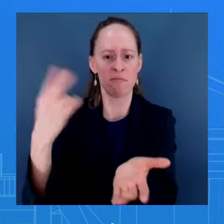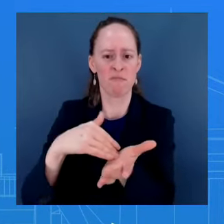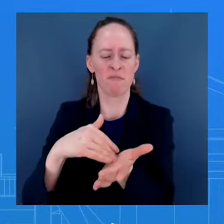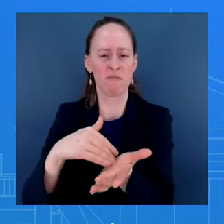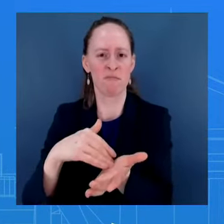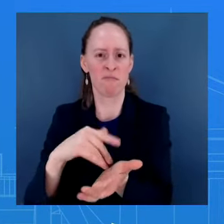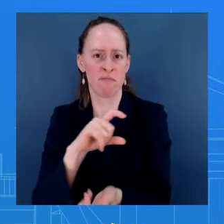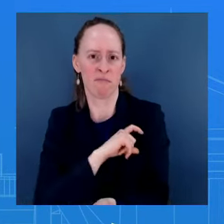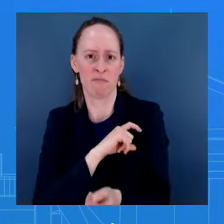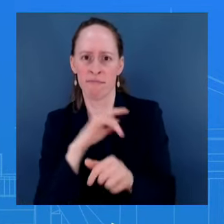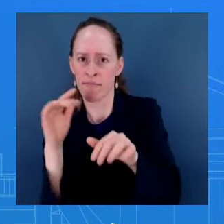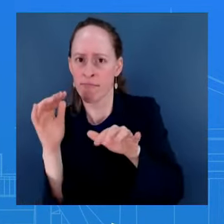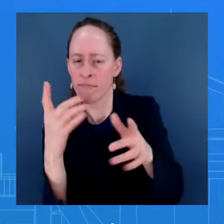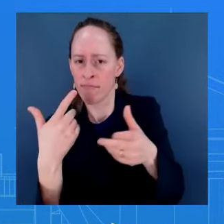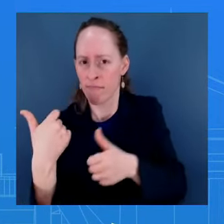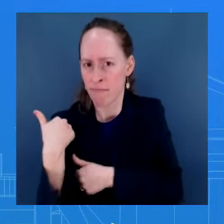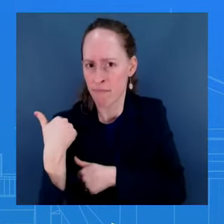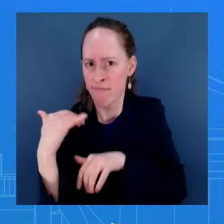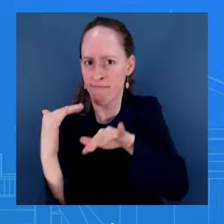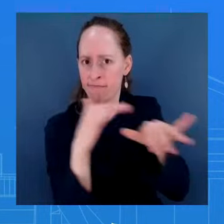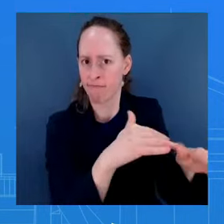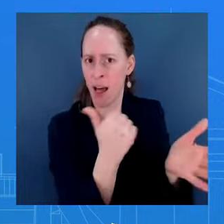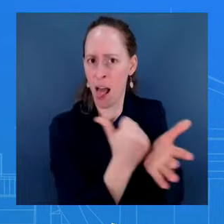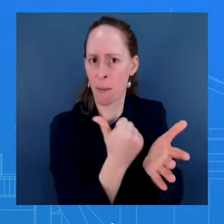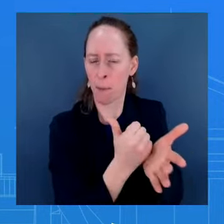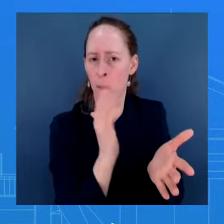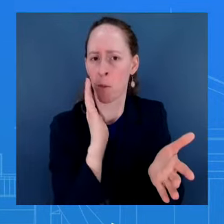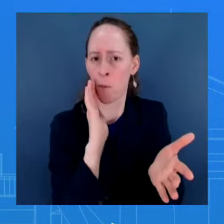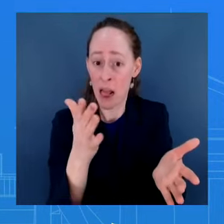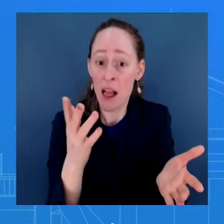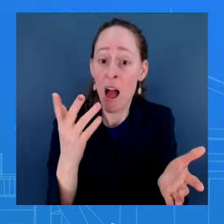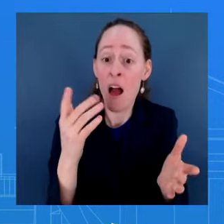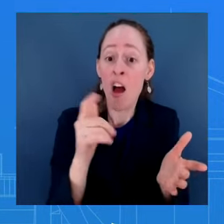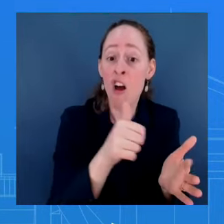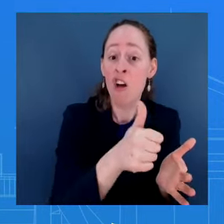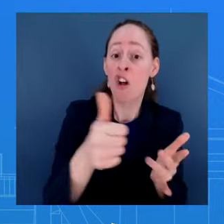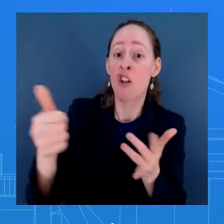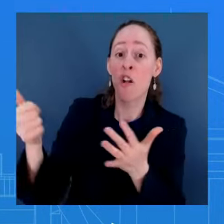but there is no plan to bring U.S. forces into Haiti.